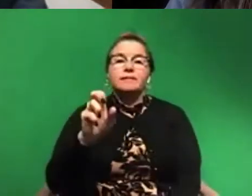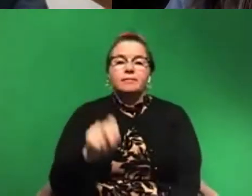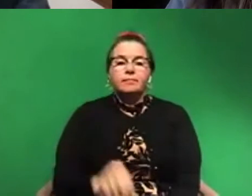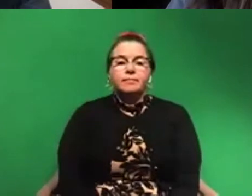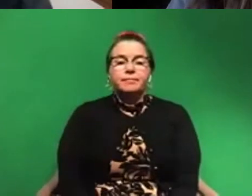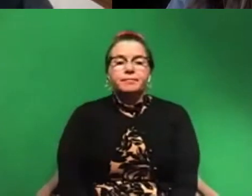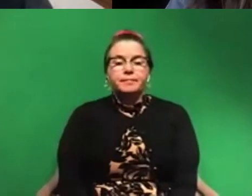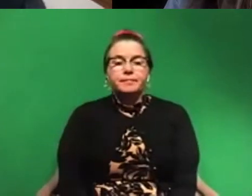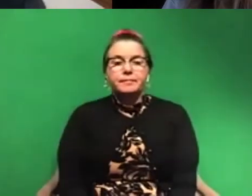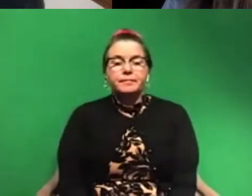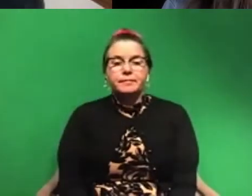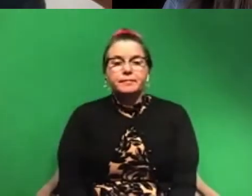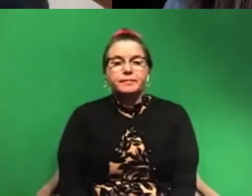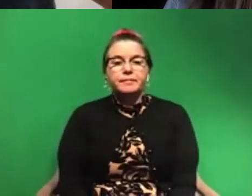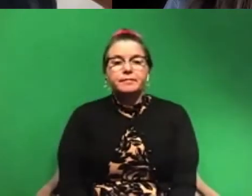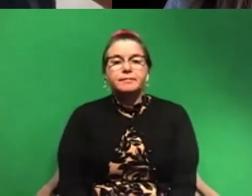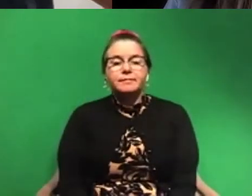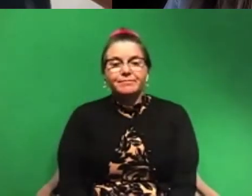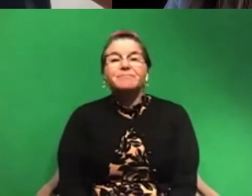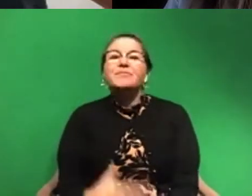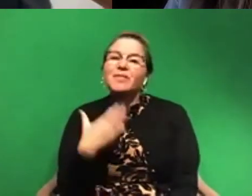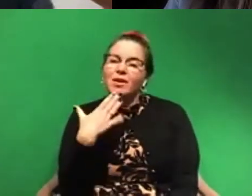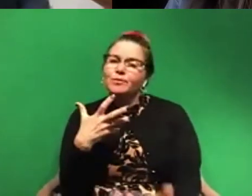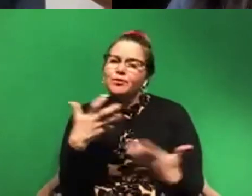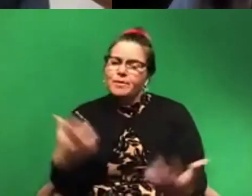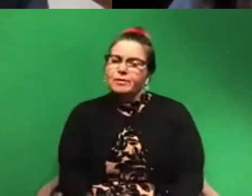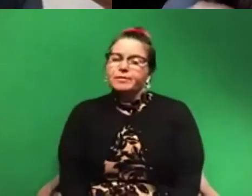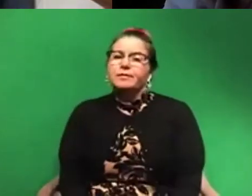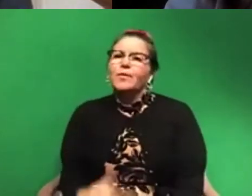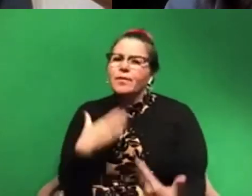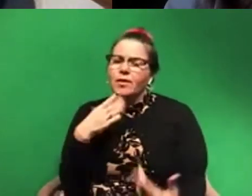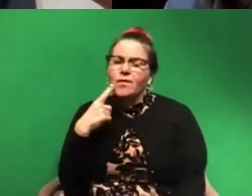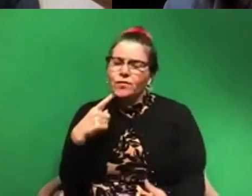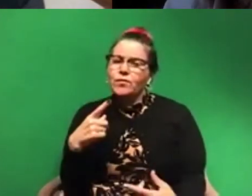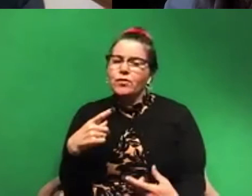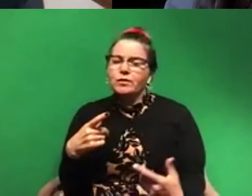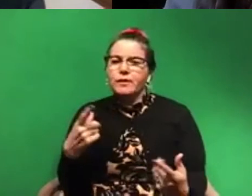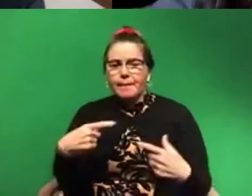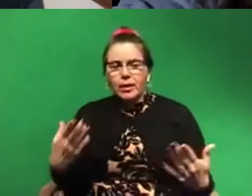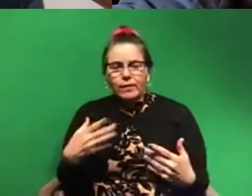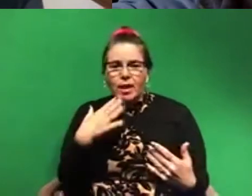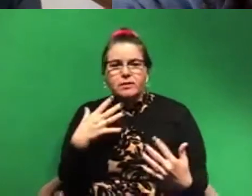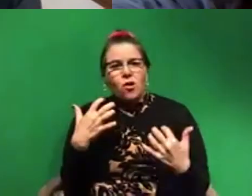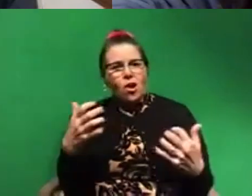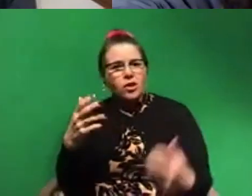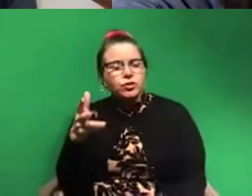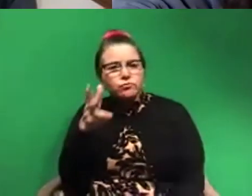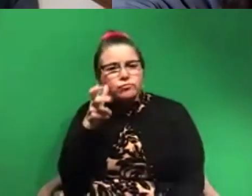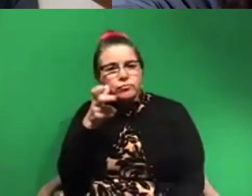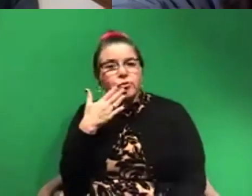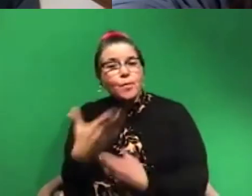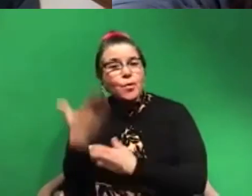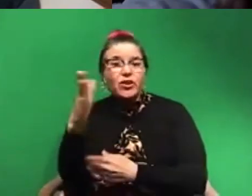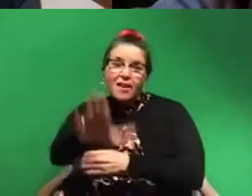Well, thanks so much. And thanks for coming here. And thanks to all of you who are listening. Good morning. Good afternoon. I'm Dean